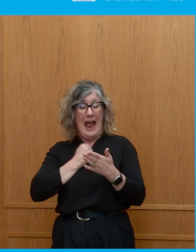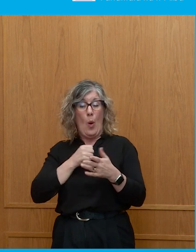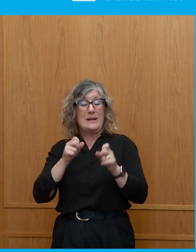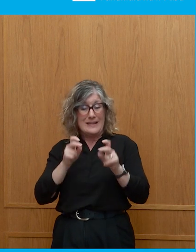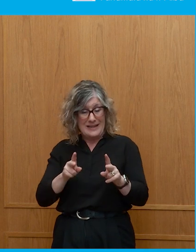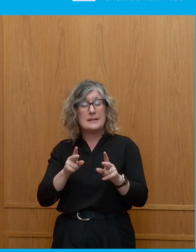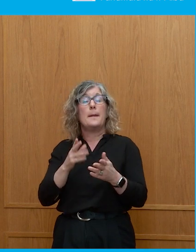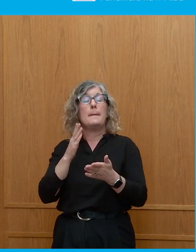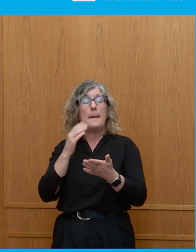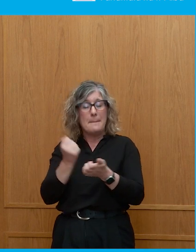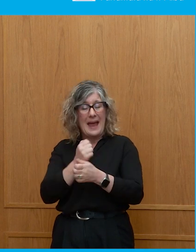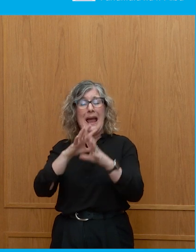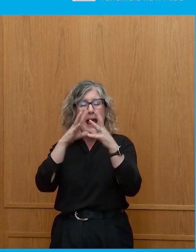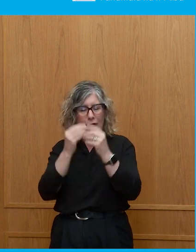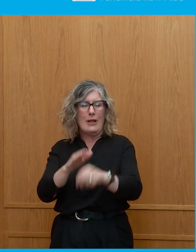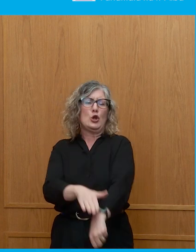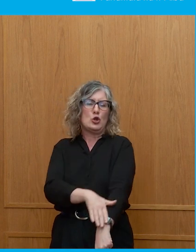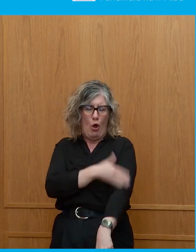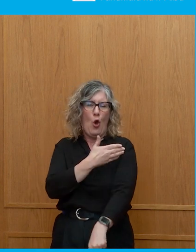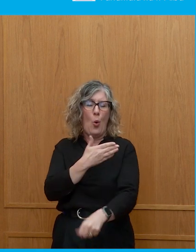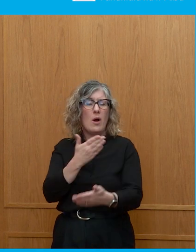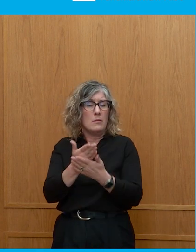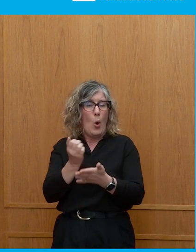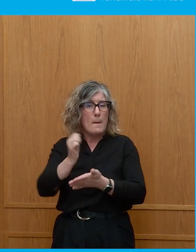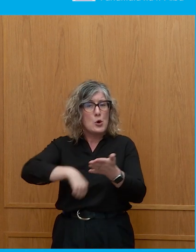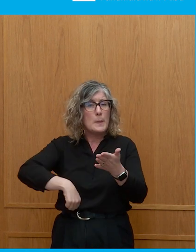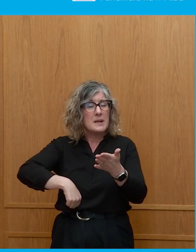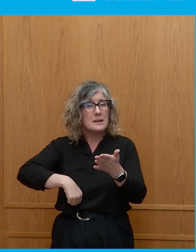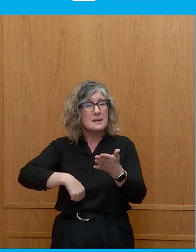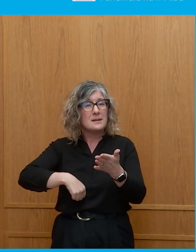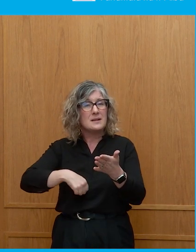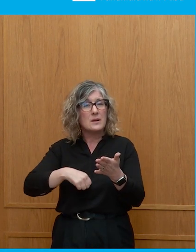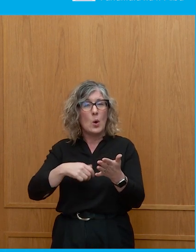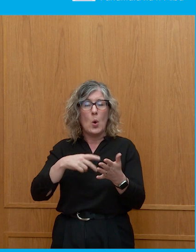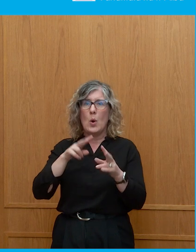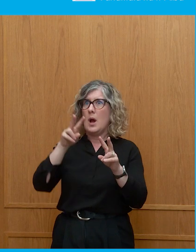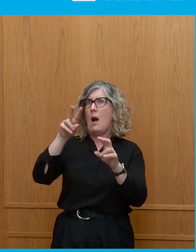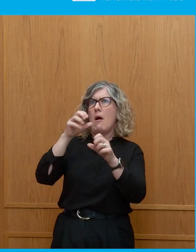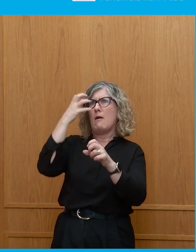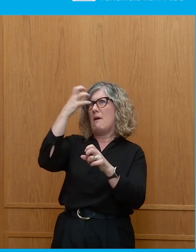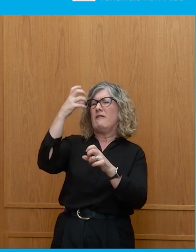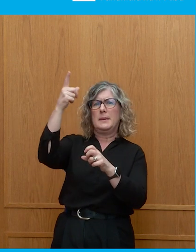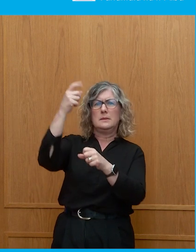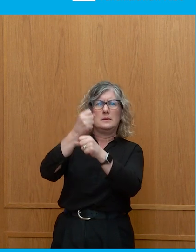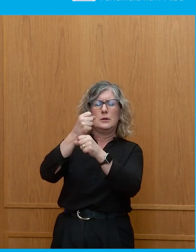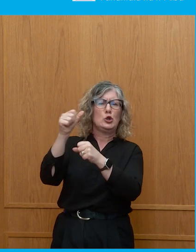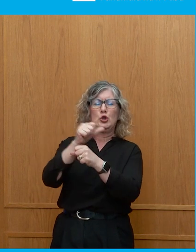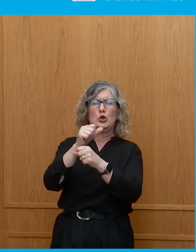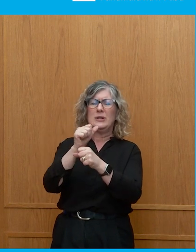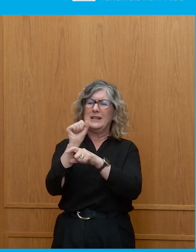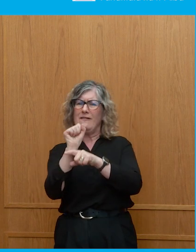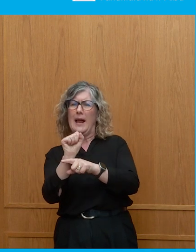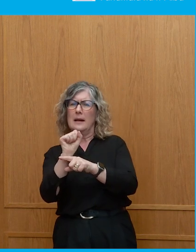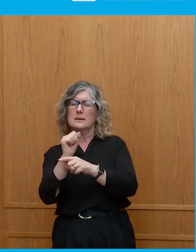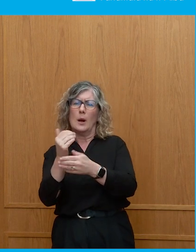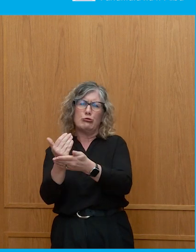slow things down. We tend to look to government to defend and protect, and we tend to look to business to kind of push everything